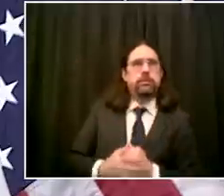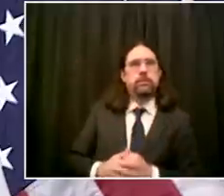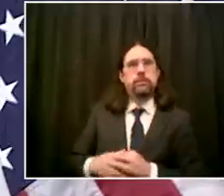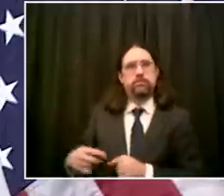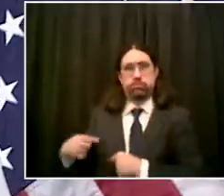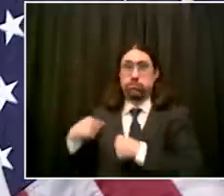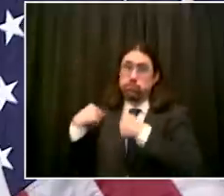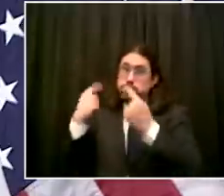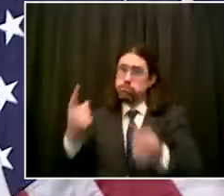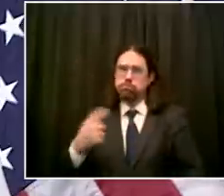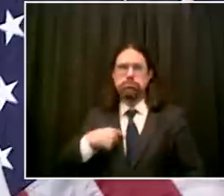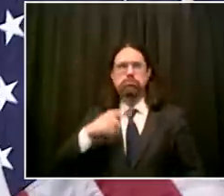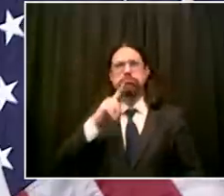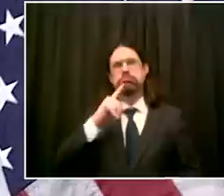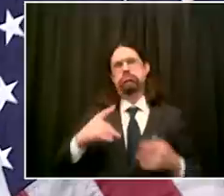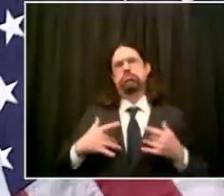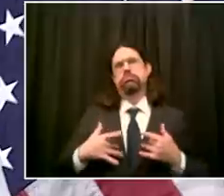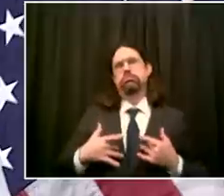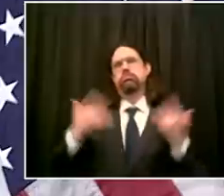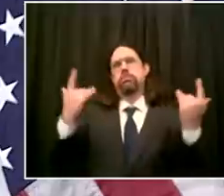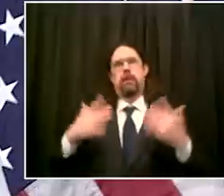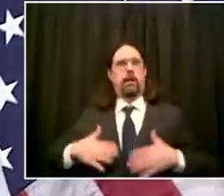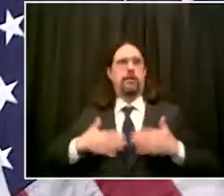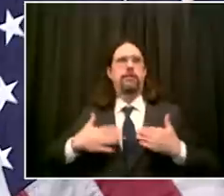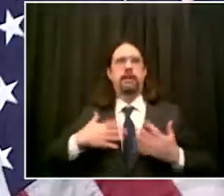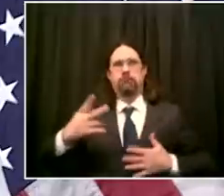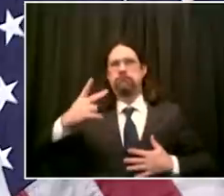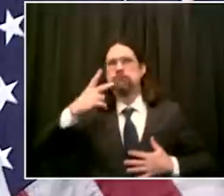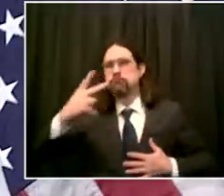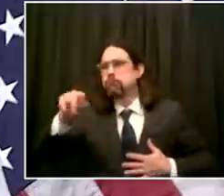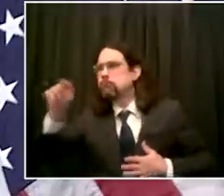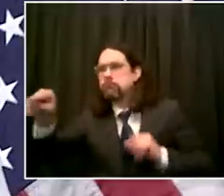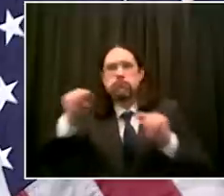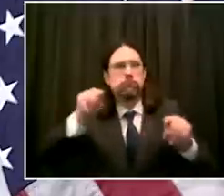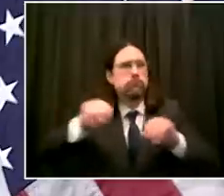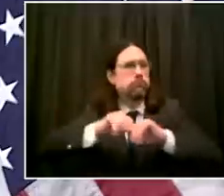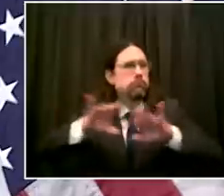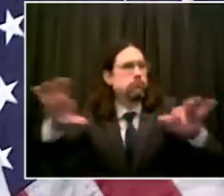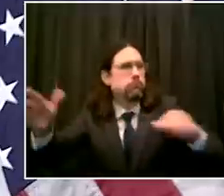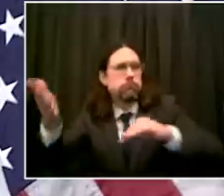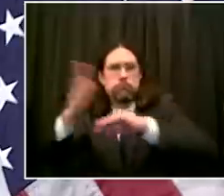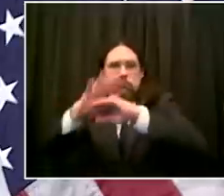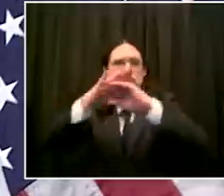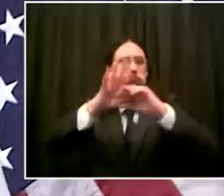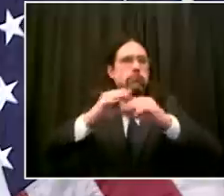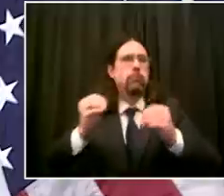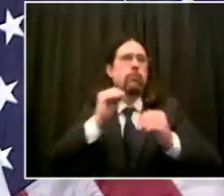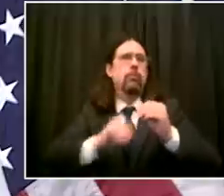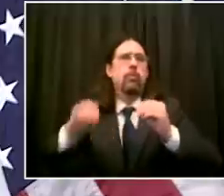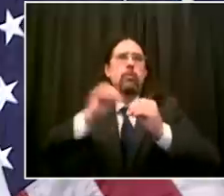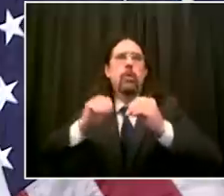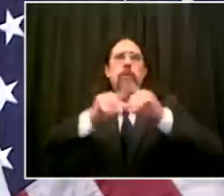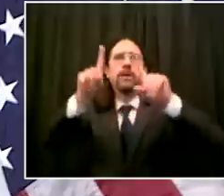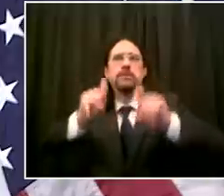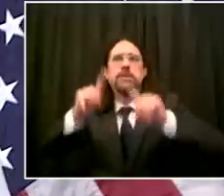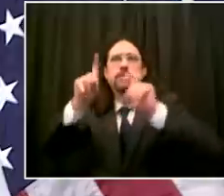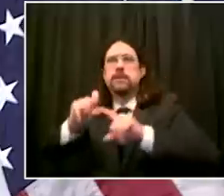and more and let people know it's for them and it's free that more and more people will come next we have henry from bloomberg